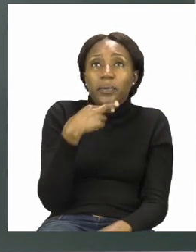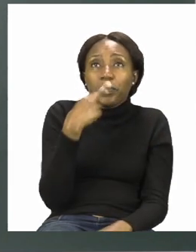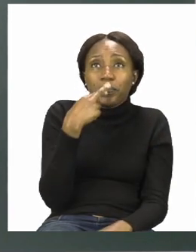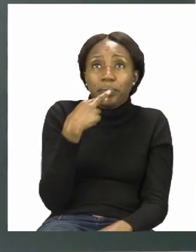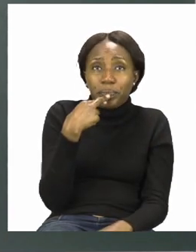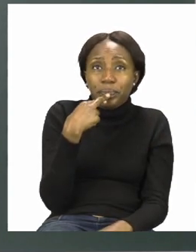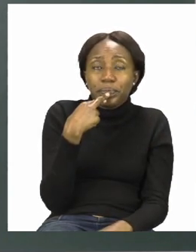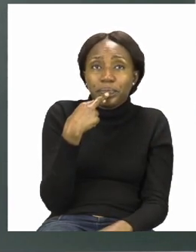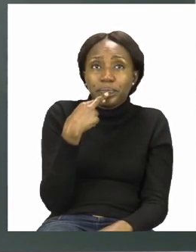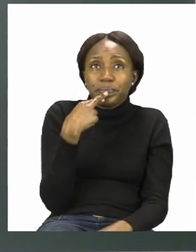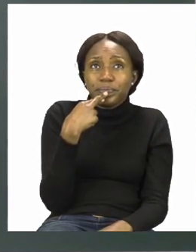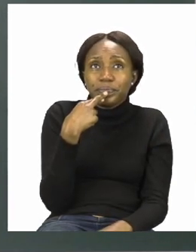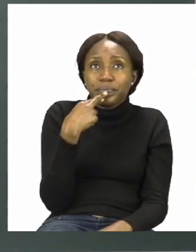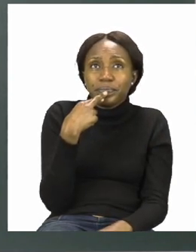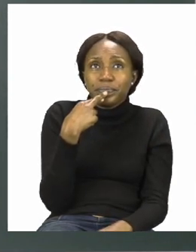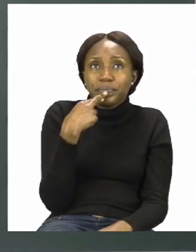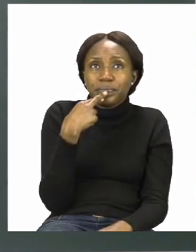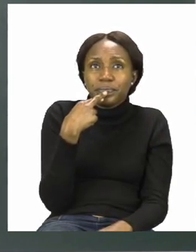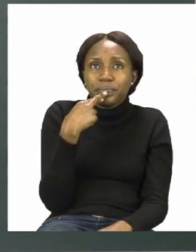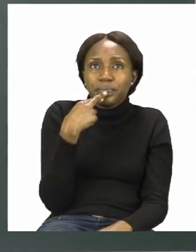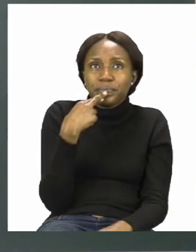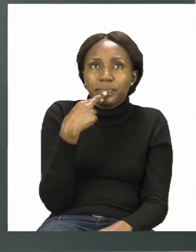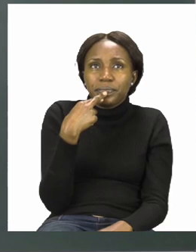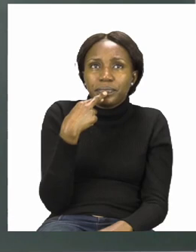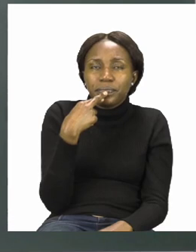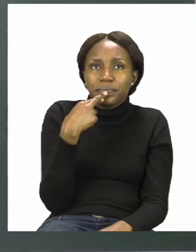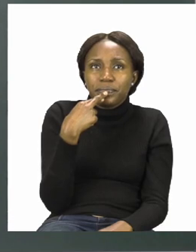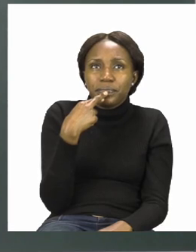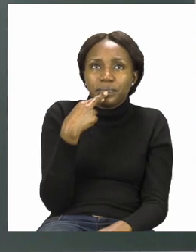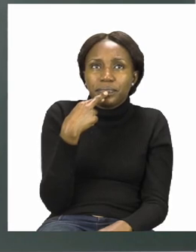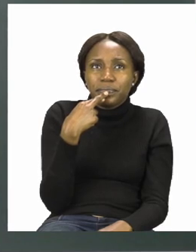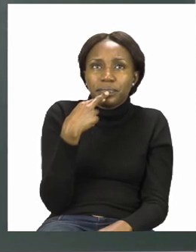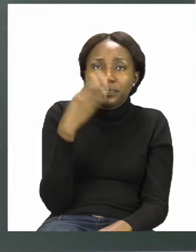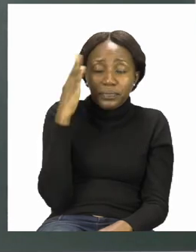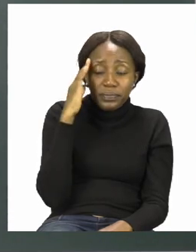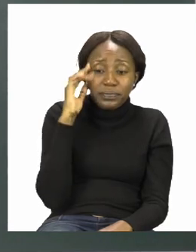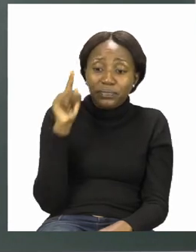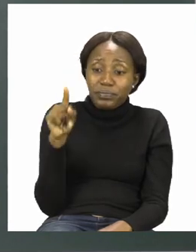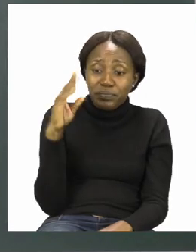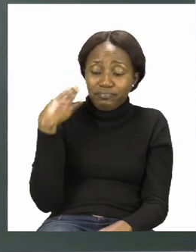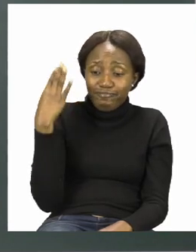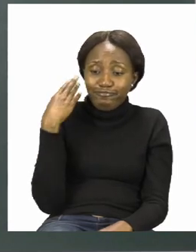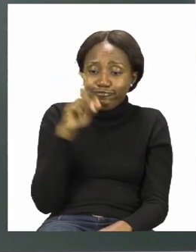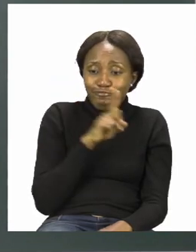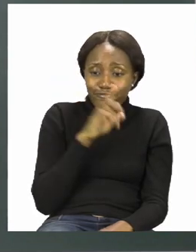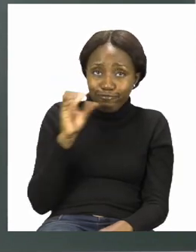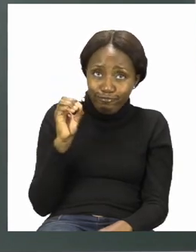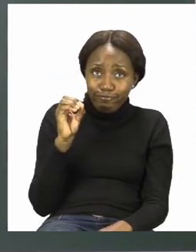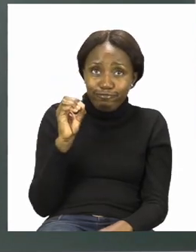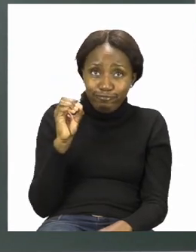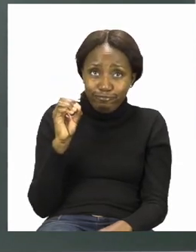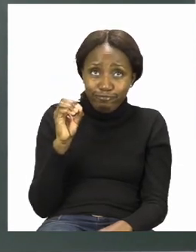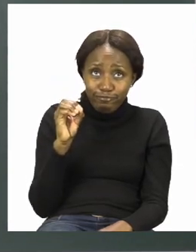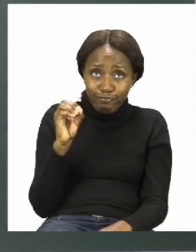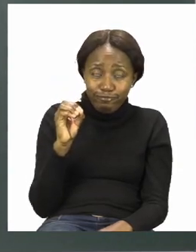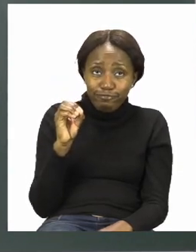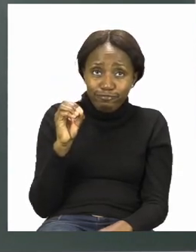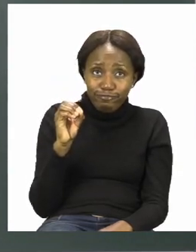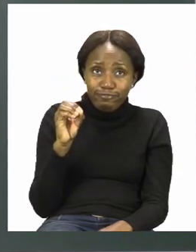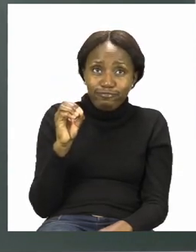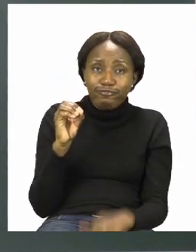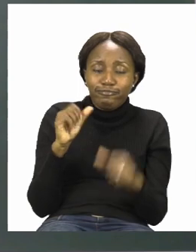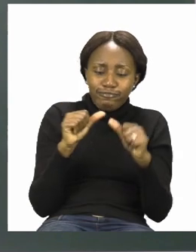tops here yeah so instead of me counting again boys and girls we are going to say these are 10